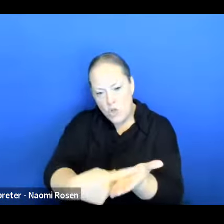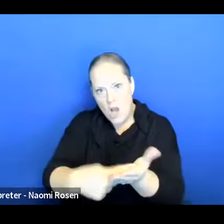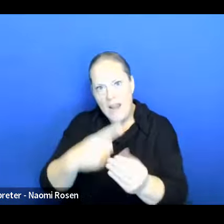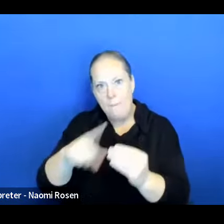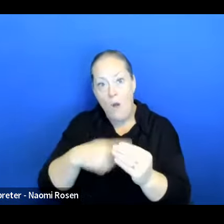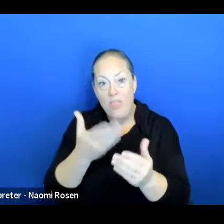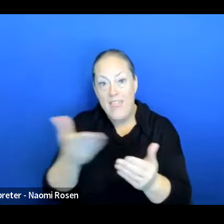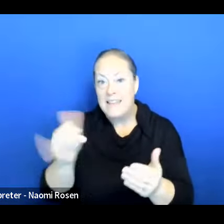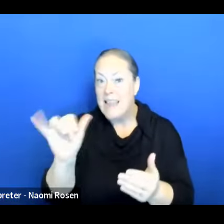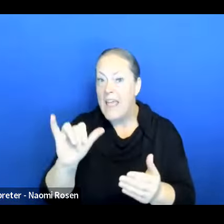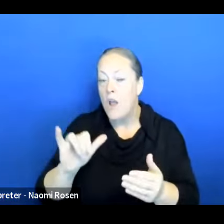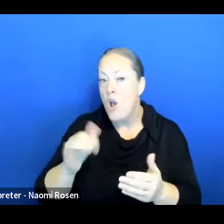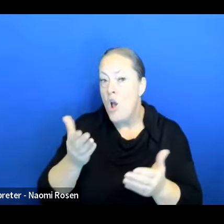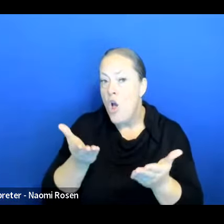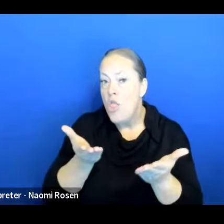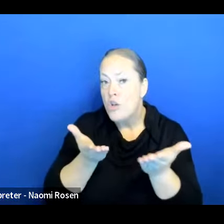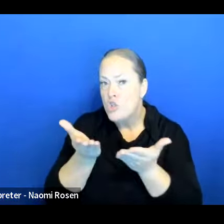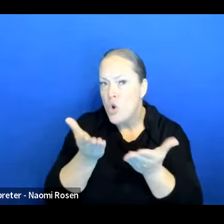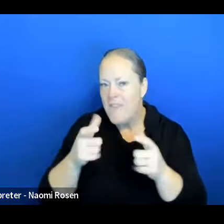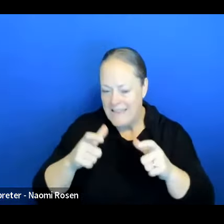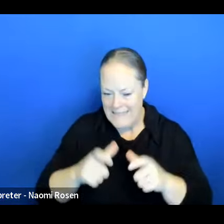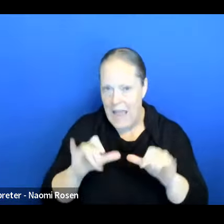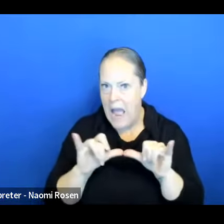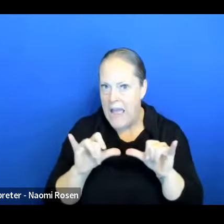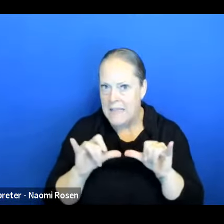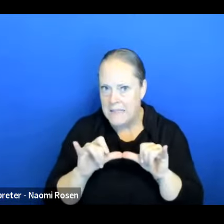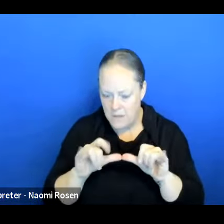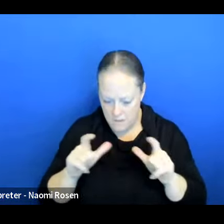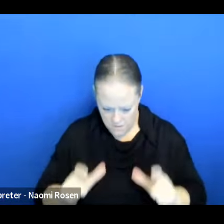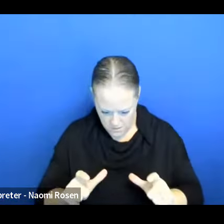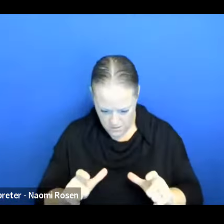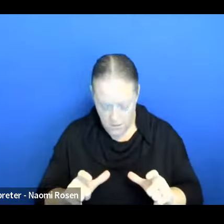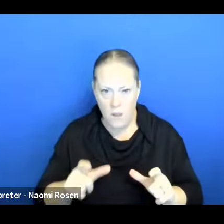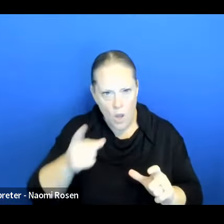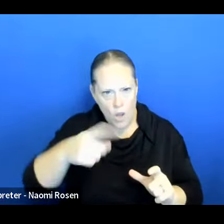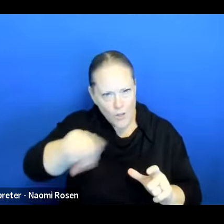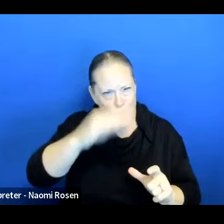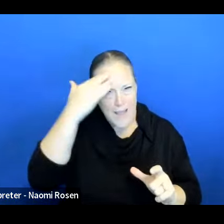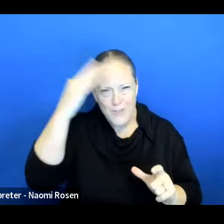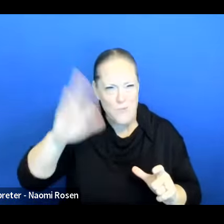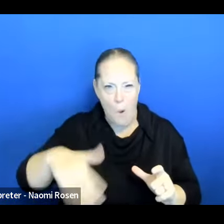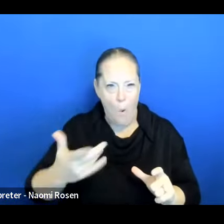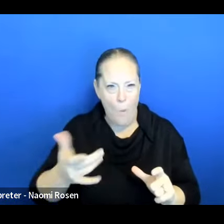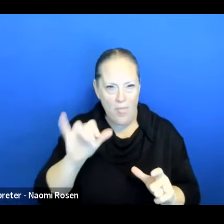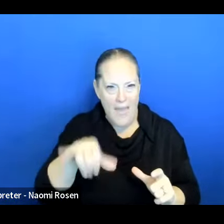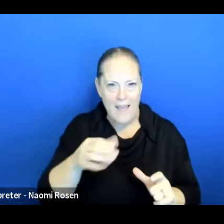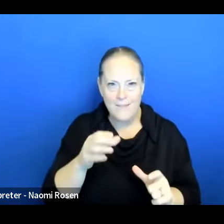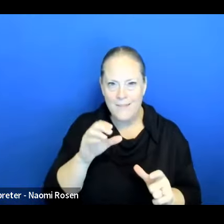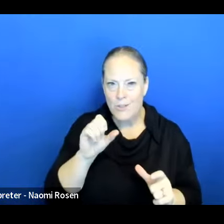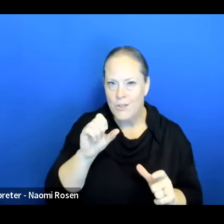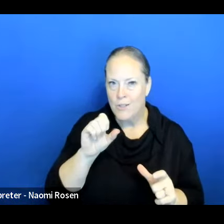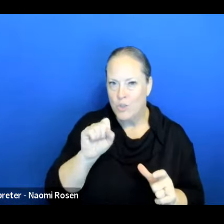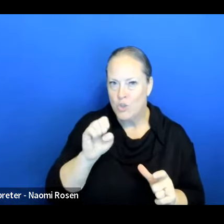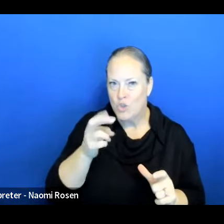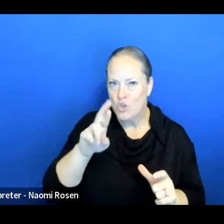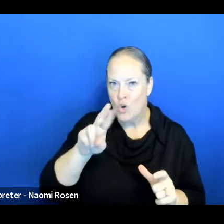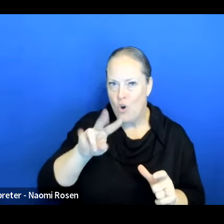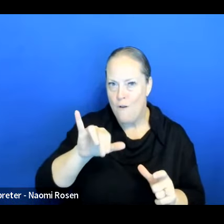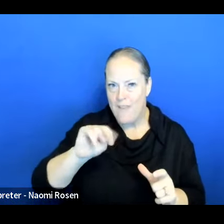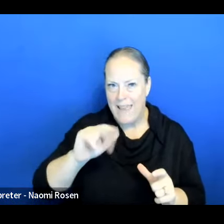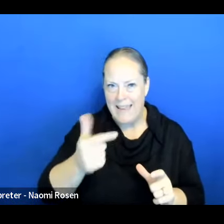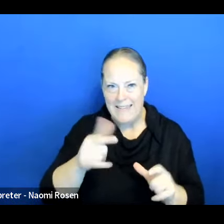size, you know, things that most of you in the audience know exactly what the serving size, you know, what it is, even if we don't use it, we know